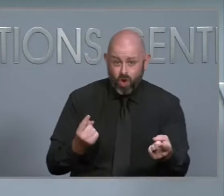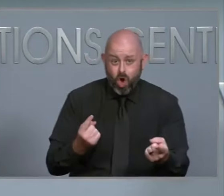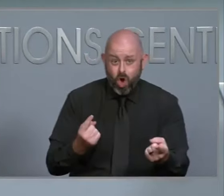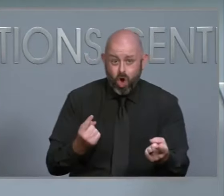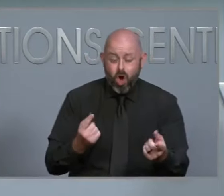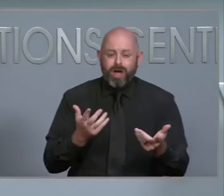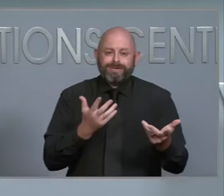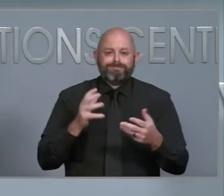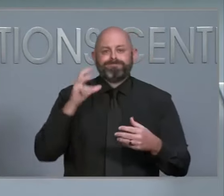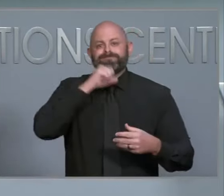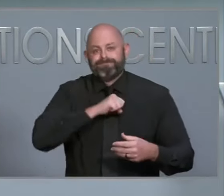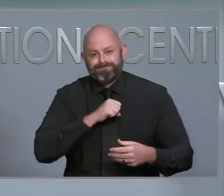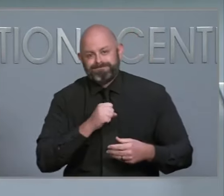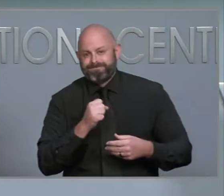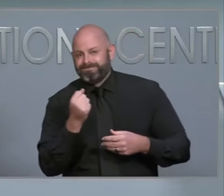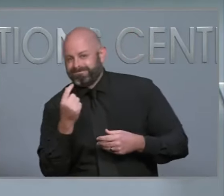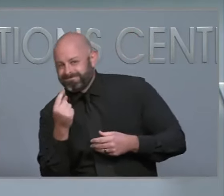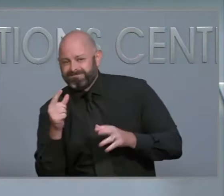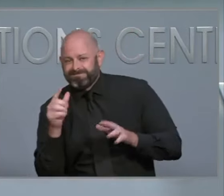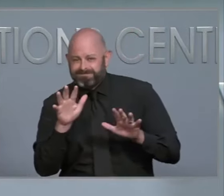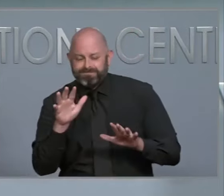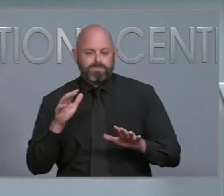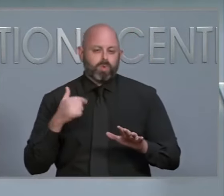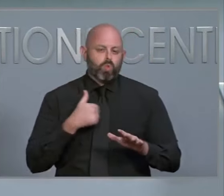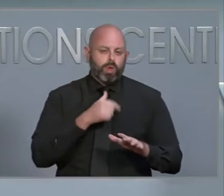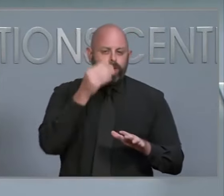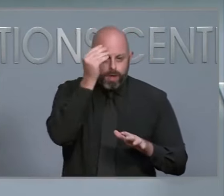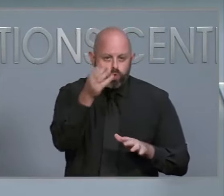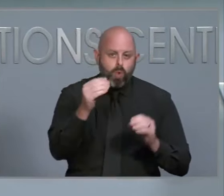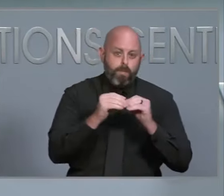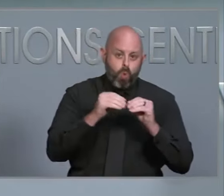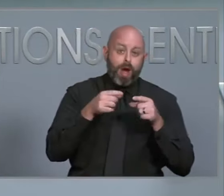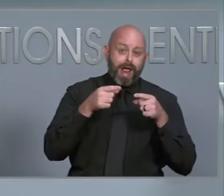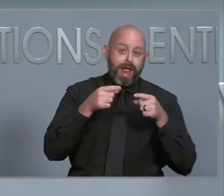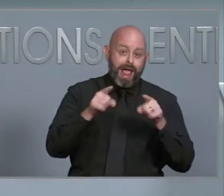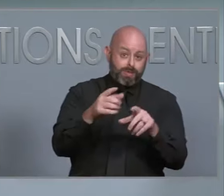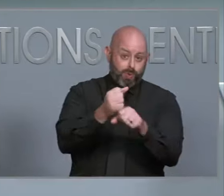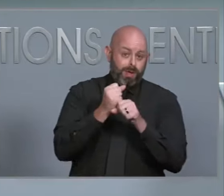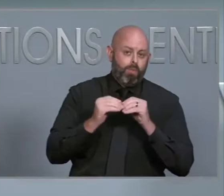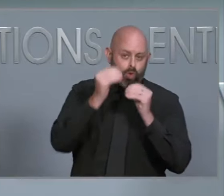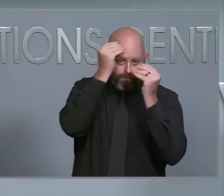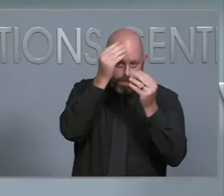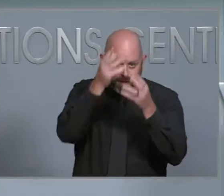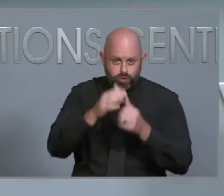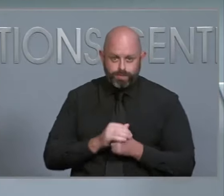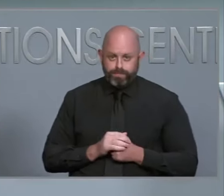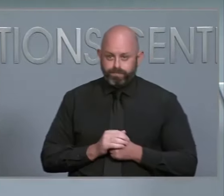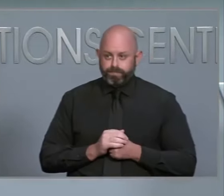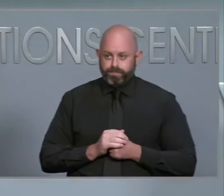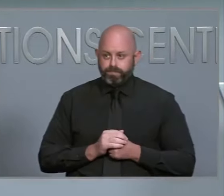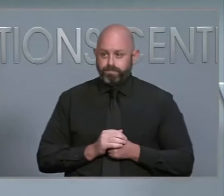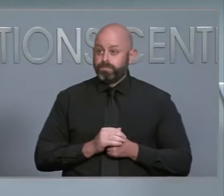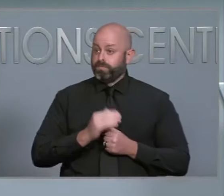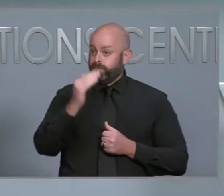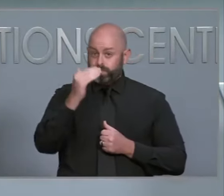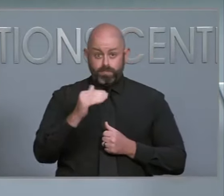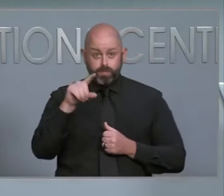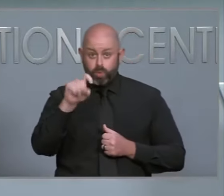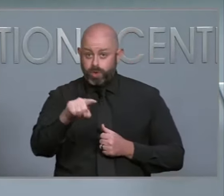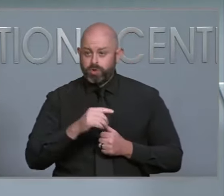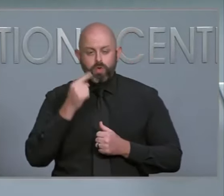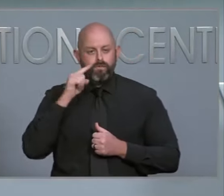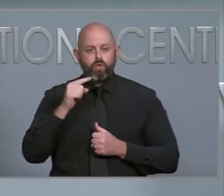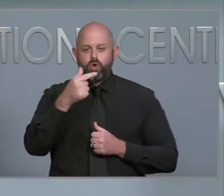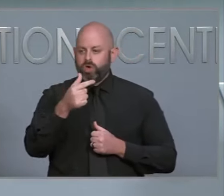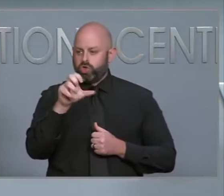Do you have another question? Yes, sir. I appreciate that. And this question is for General Hunt. I just wanted to see if I could